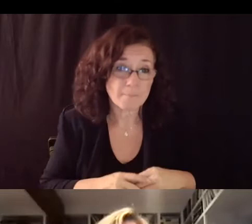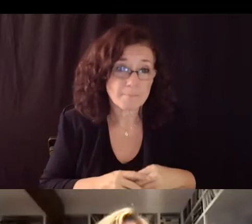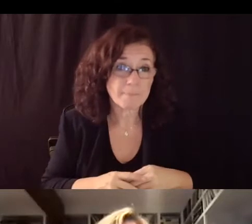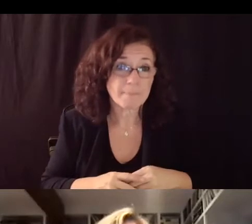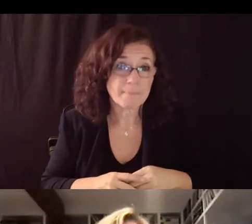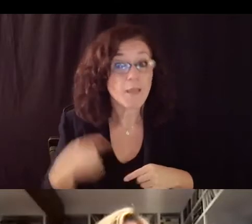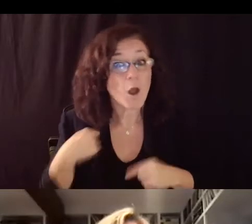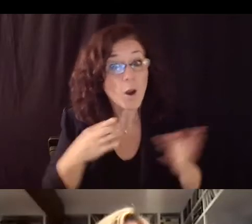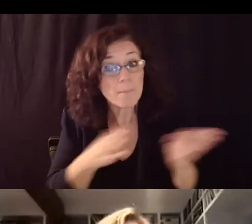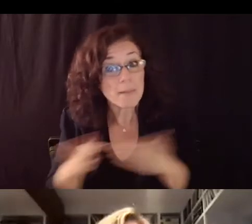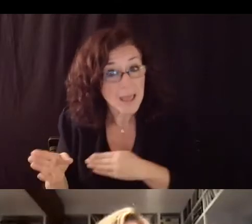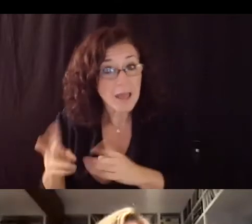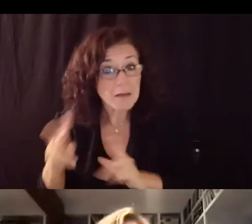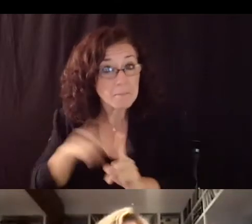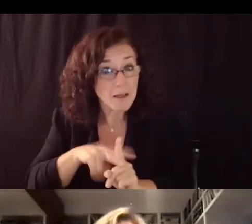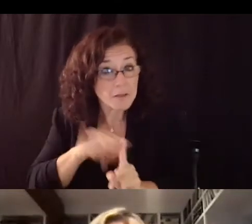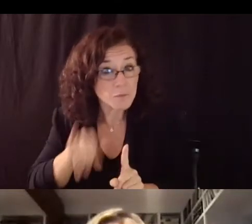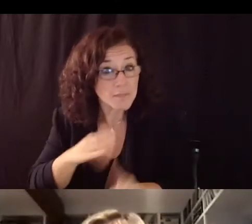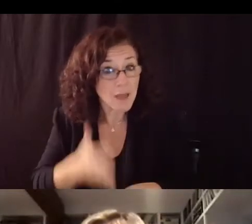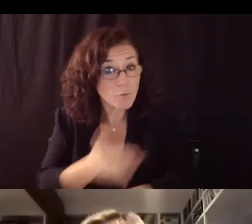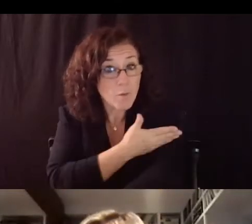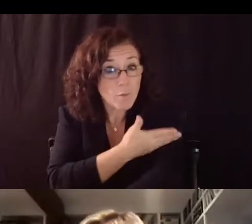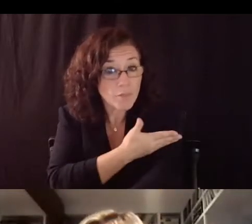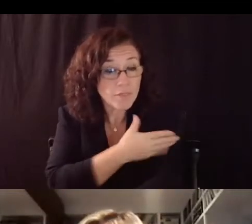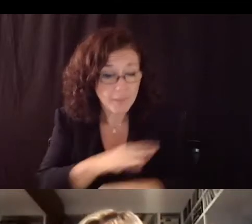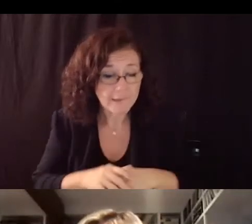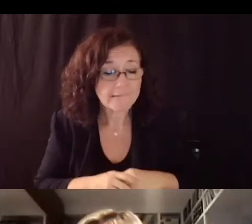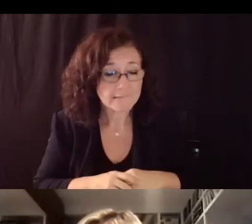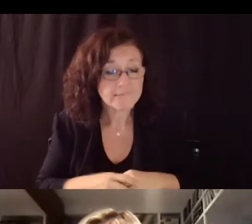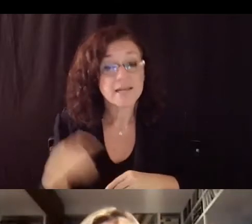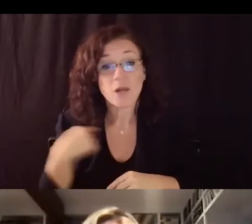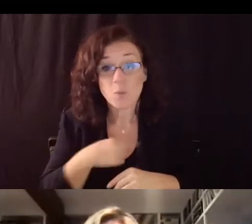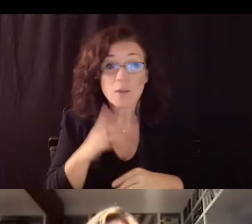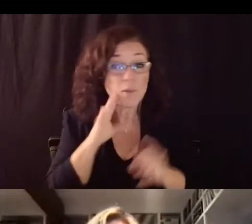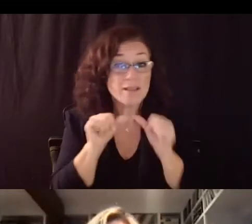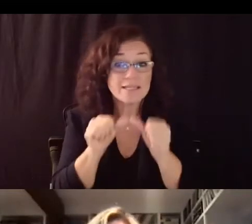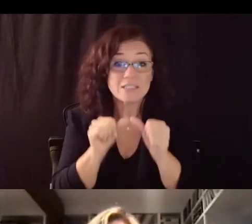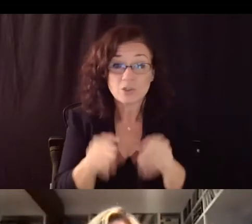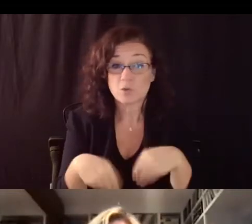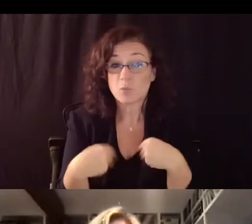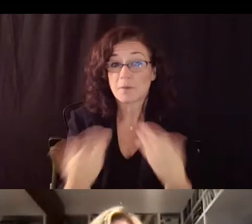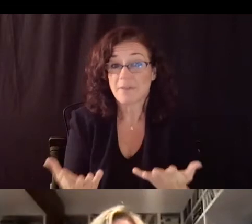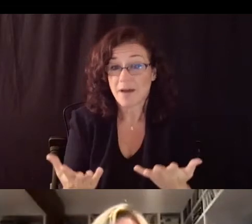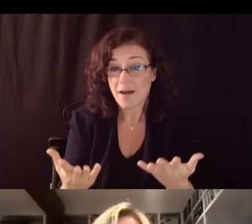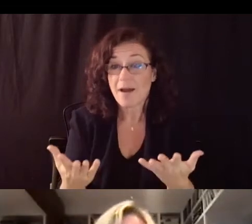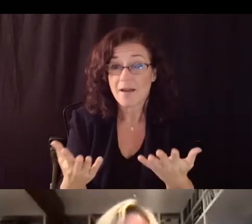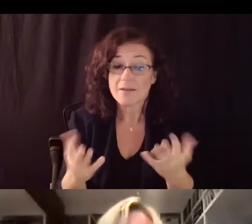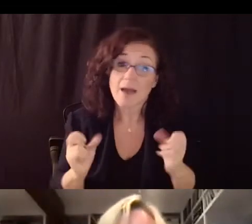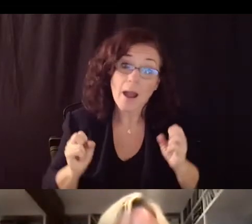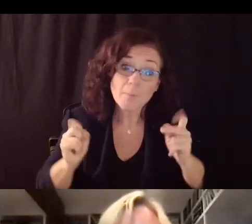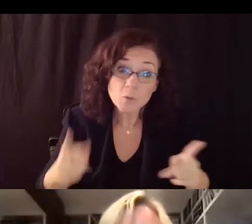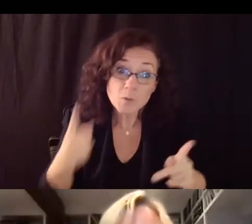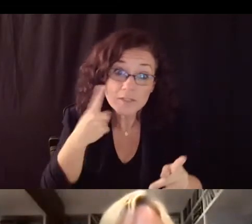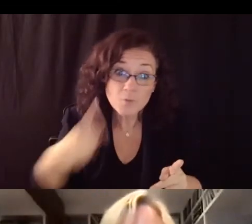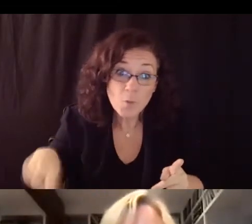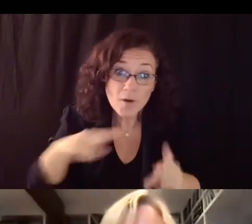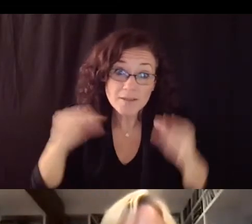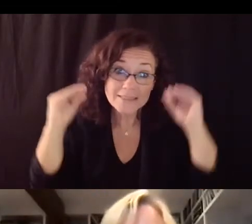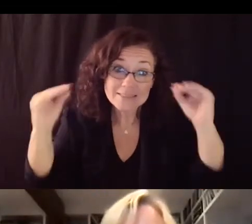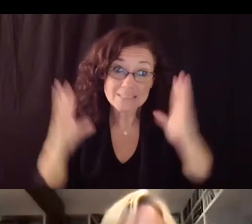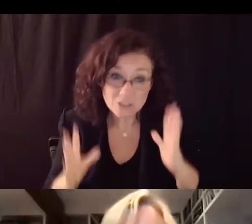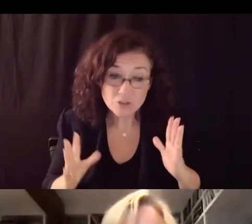have provided and will continue to provide our teachers with opportunities to continue to learn in a kind